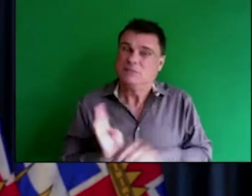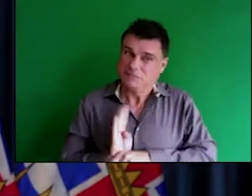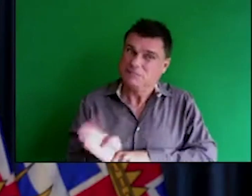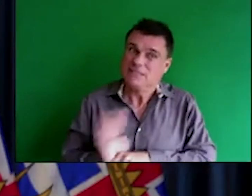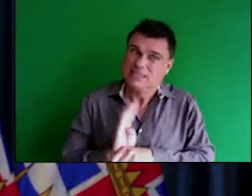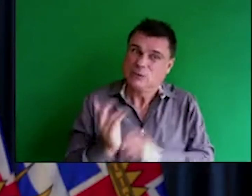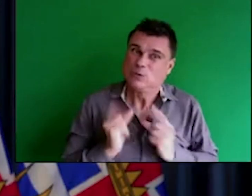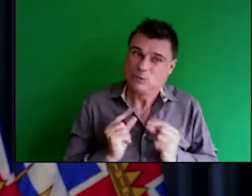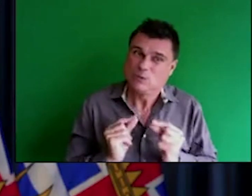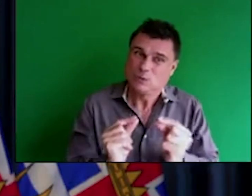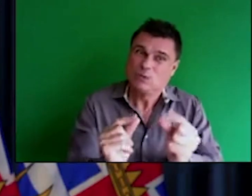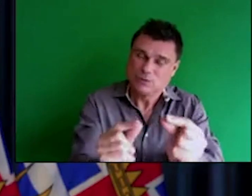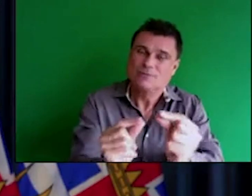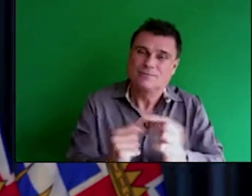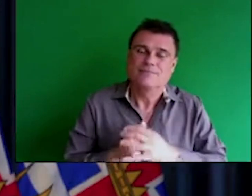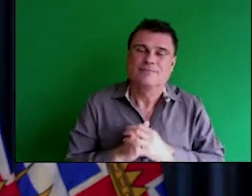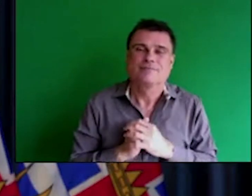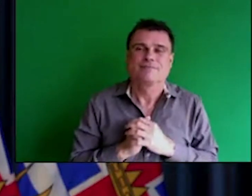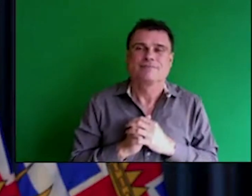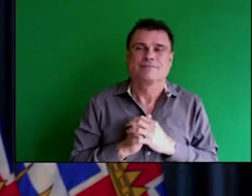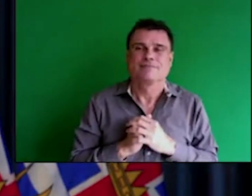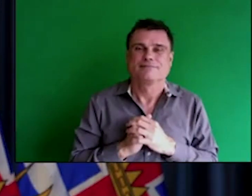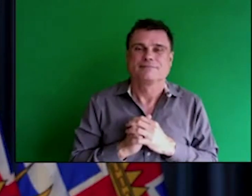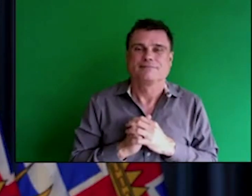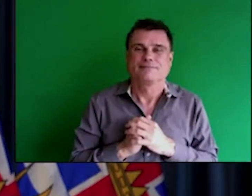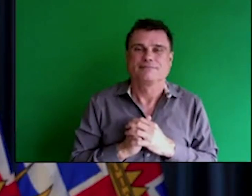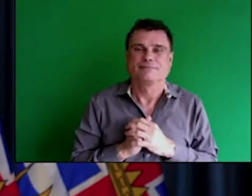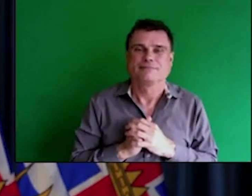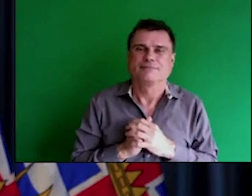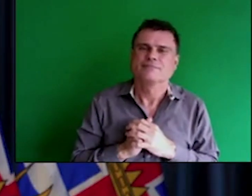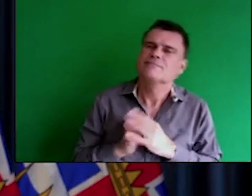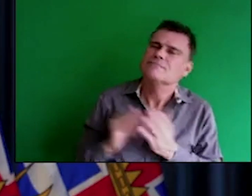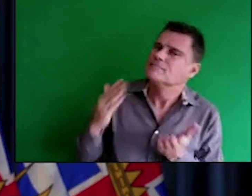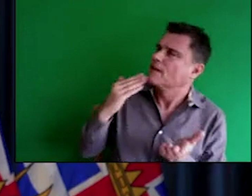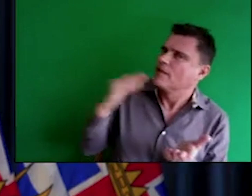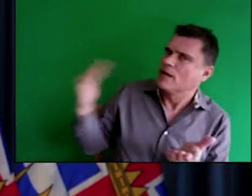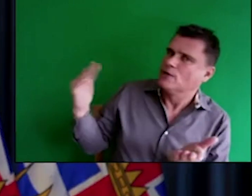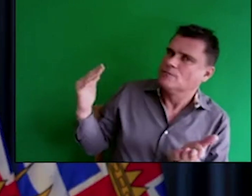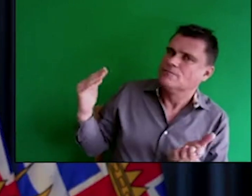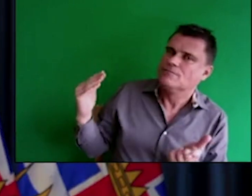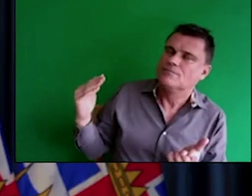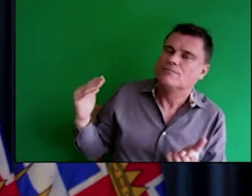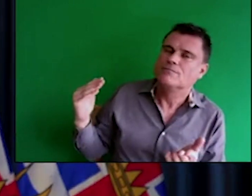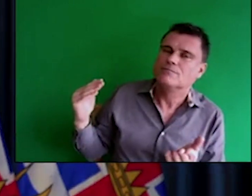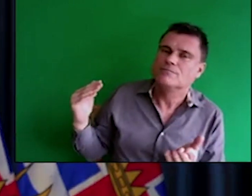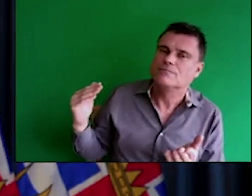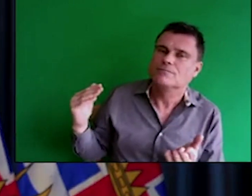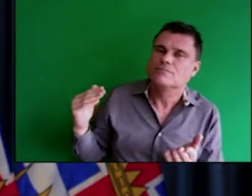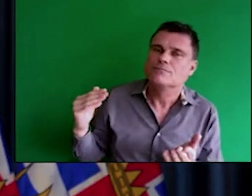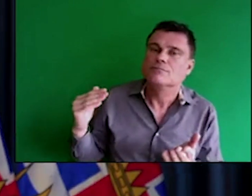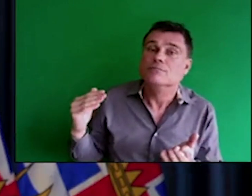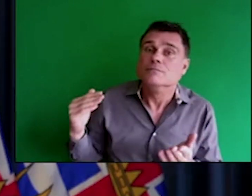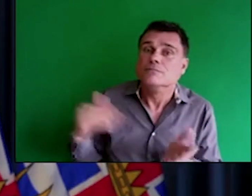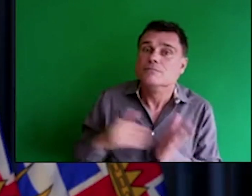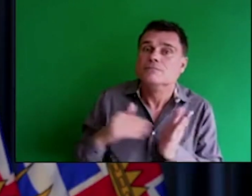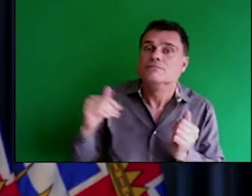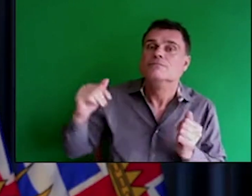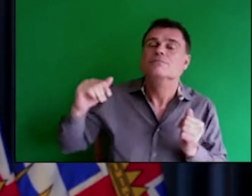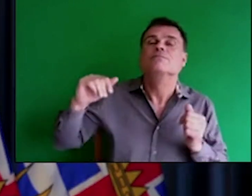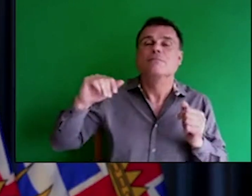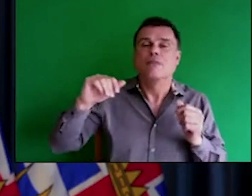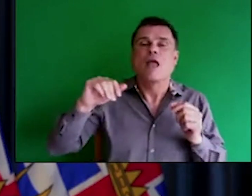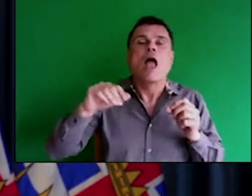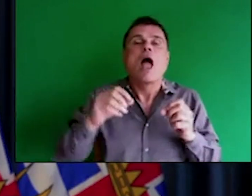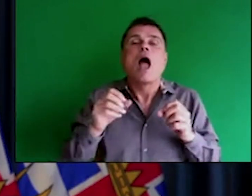Can you get the $1,000 grant to families out without going through the legislature? That election